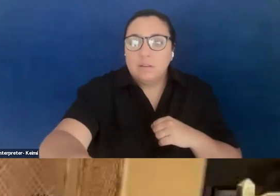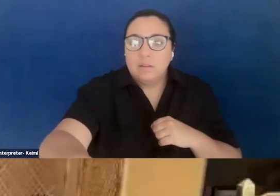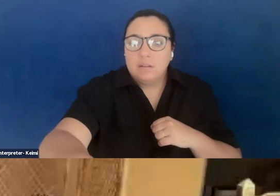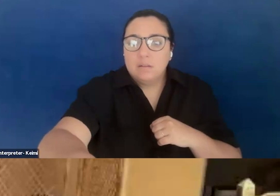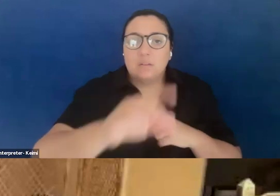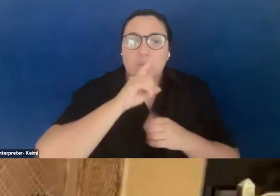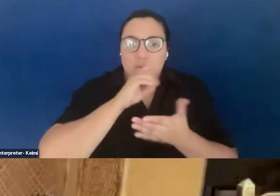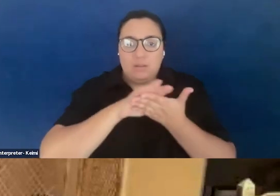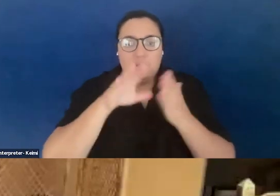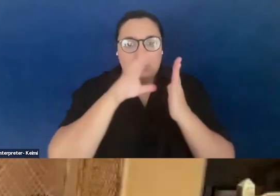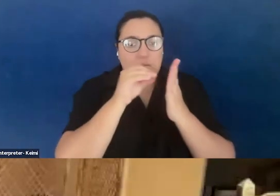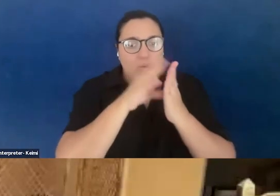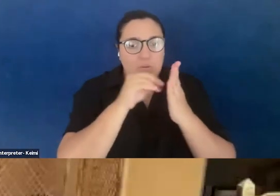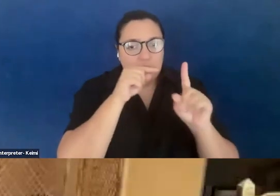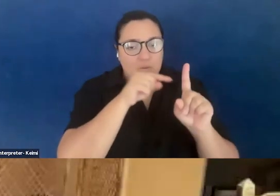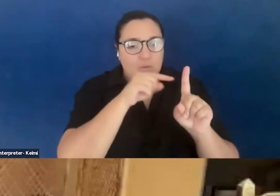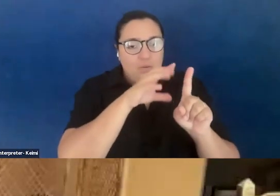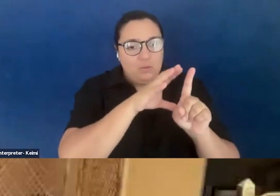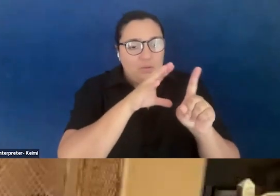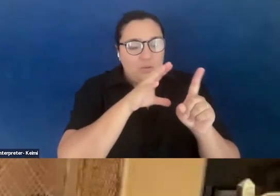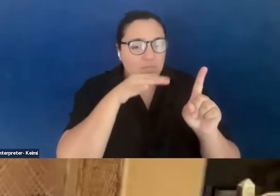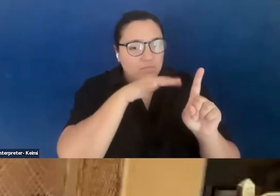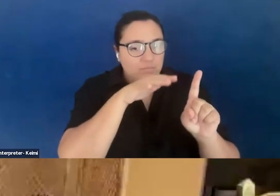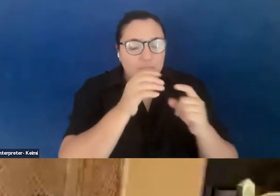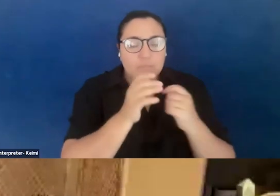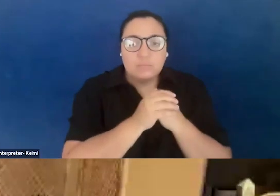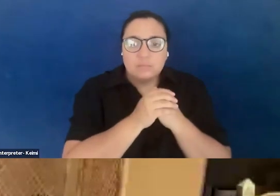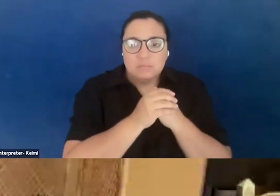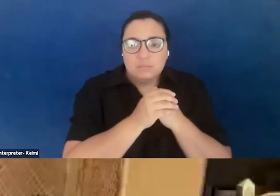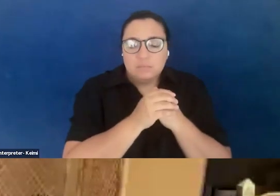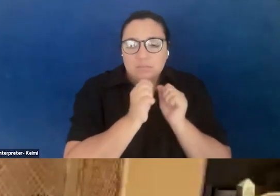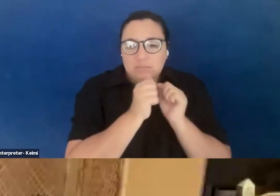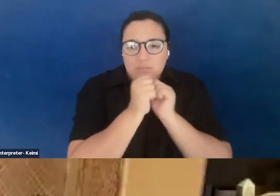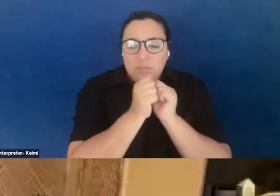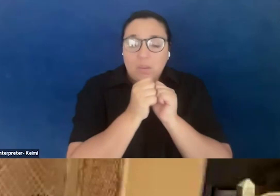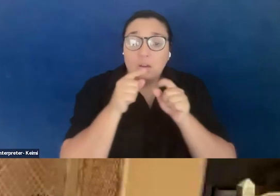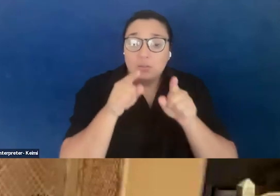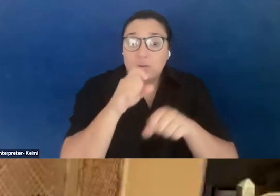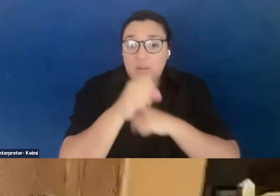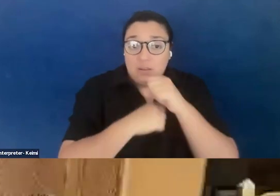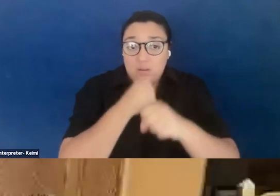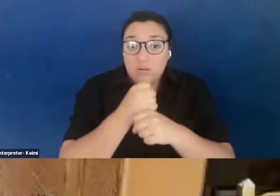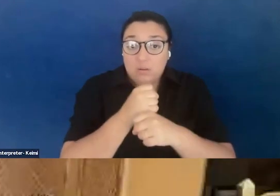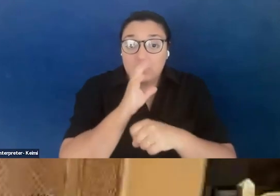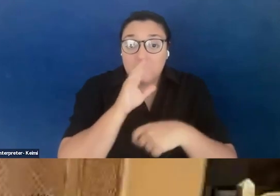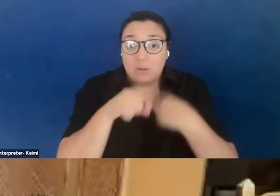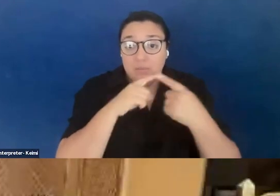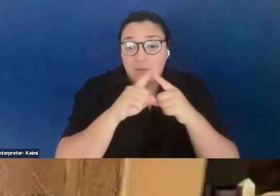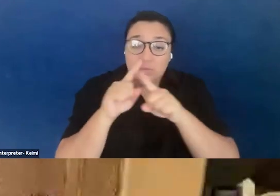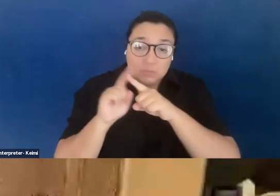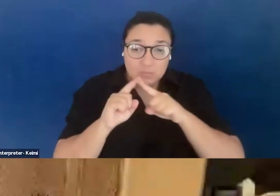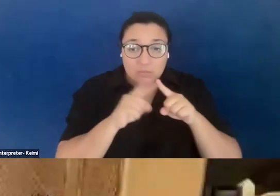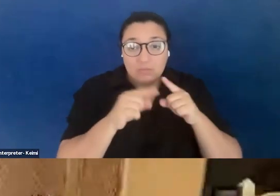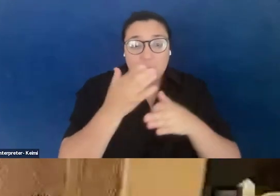And when, you know, we, while we were there together for the year, we talked about a lot of things, we shared a lot of things.